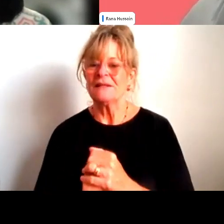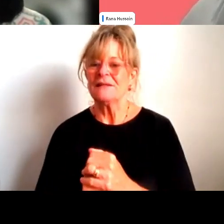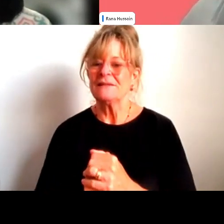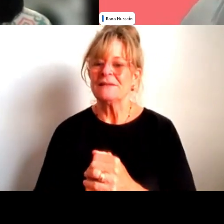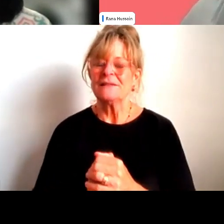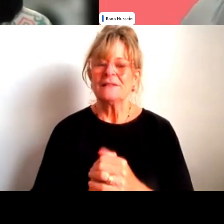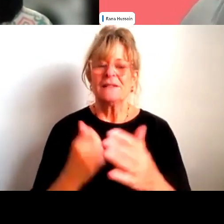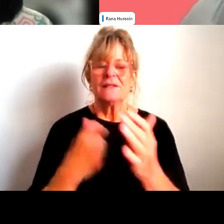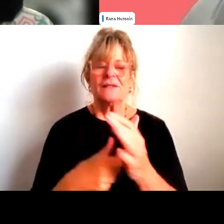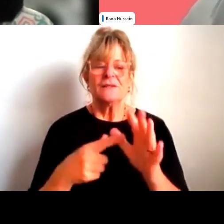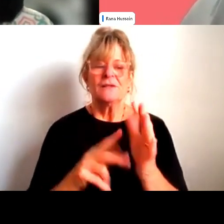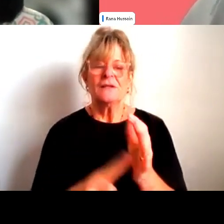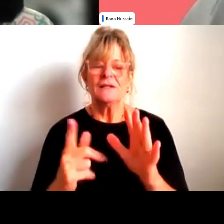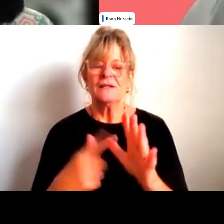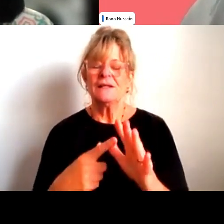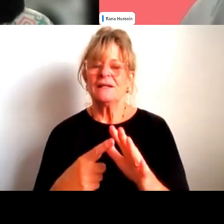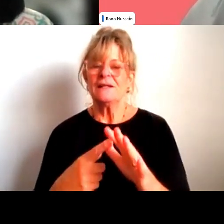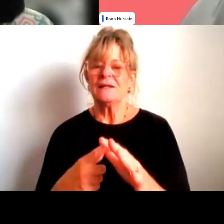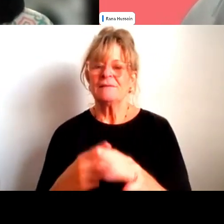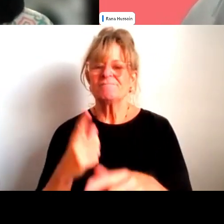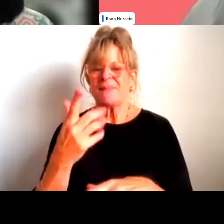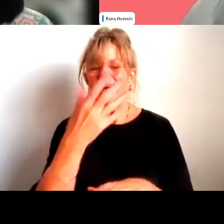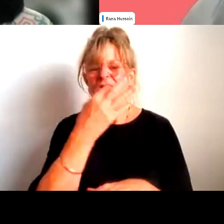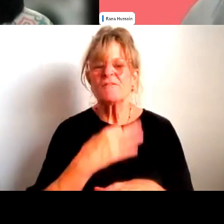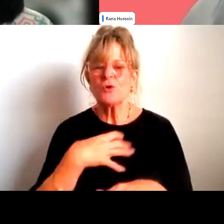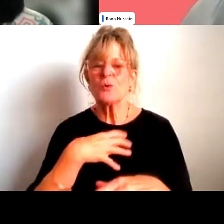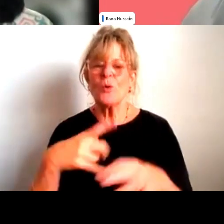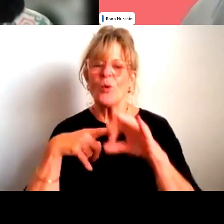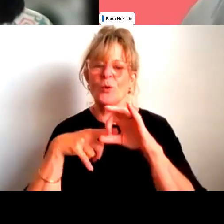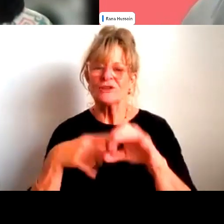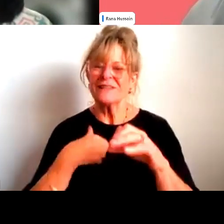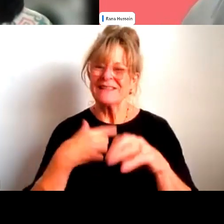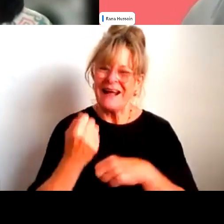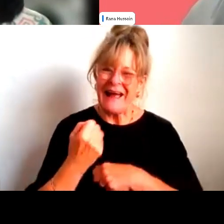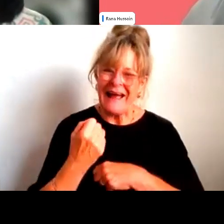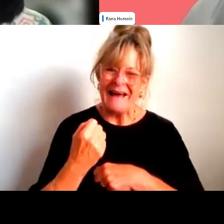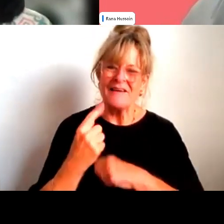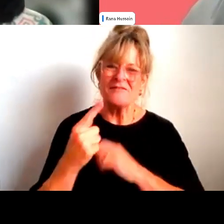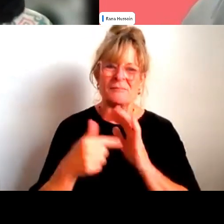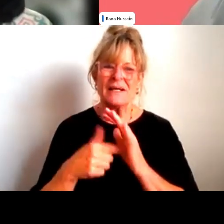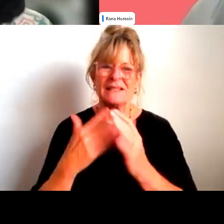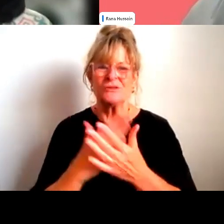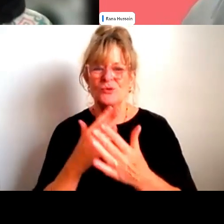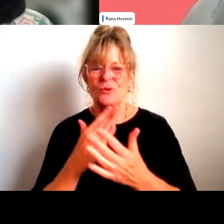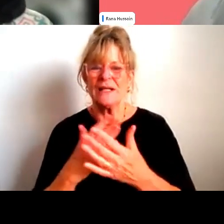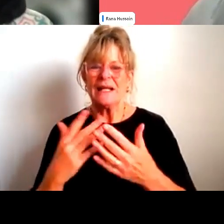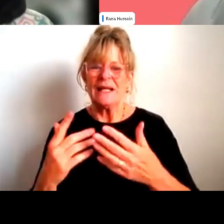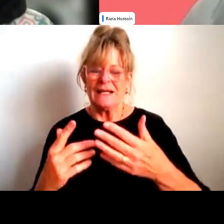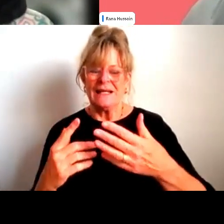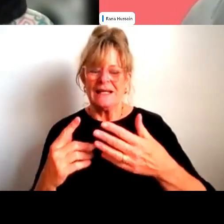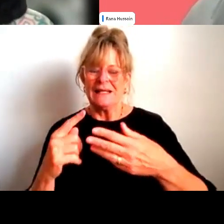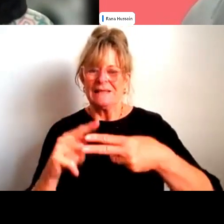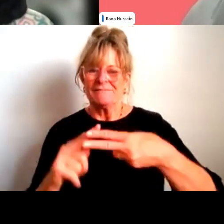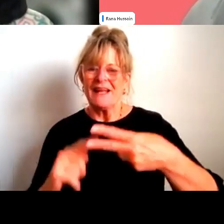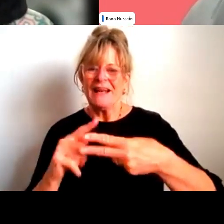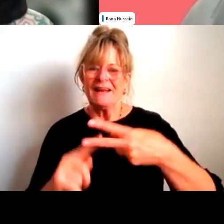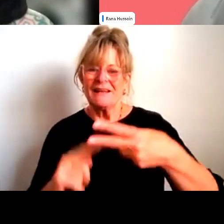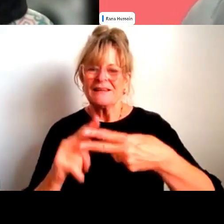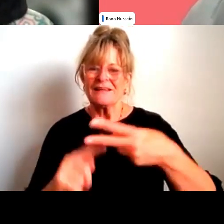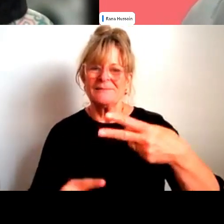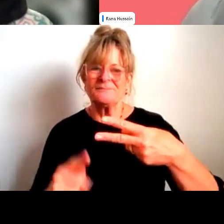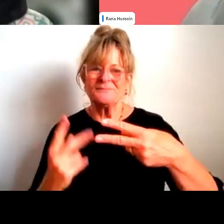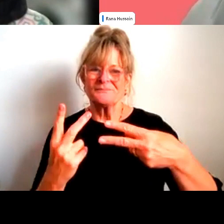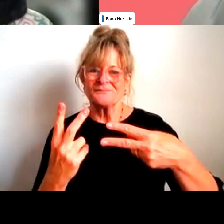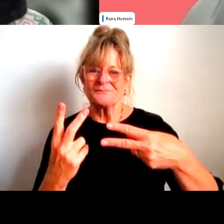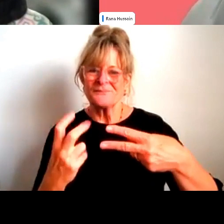Rana, I want to just, there are a couple more questions that I had, but I really have learned from the last two that, um, because we're getting so many questions, let's try and